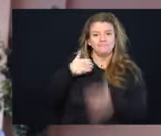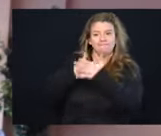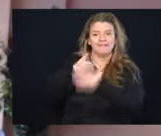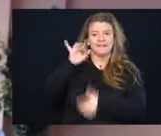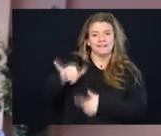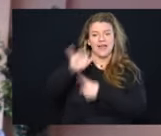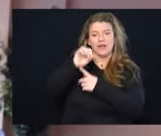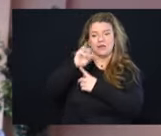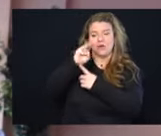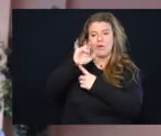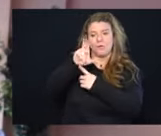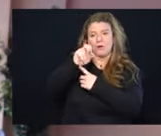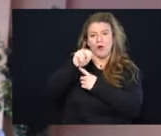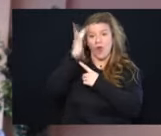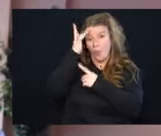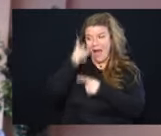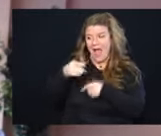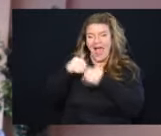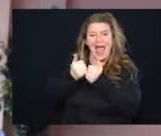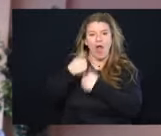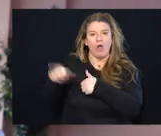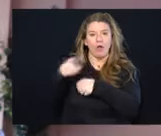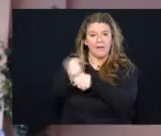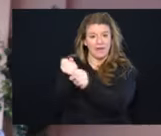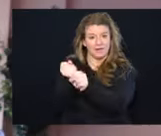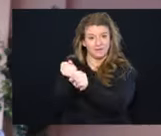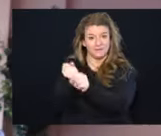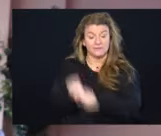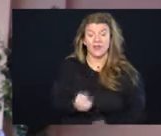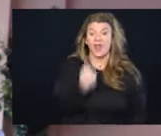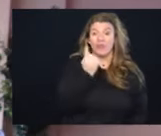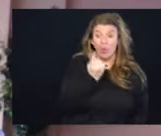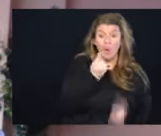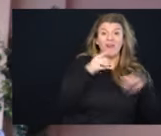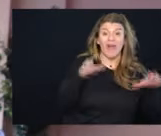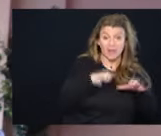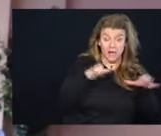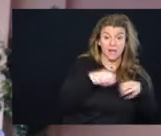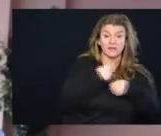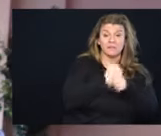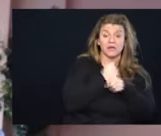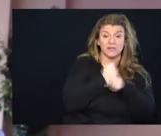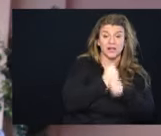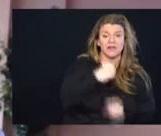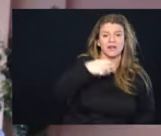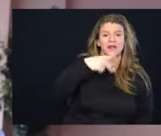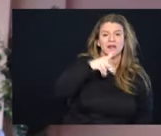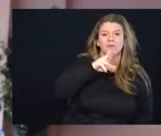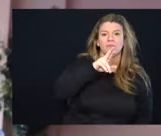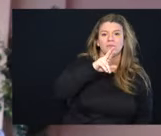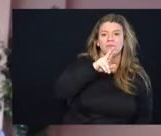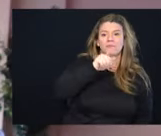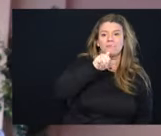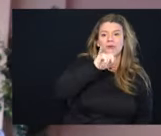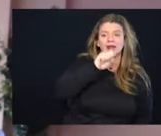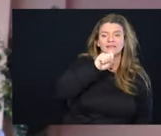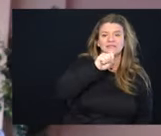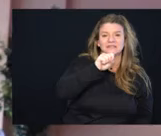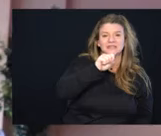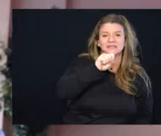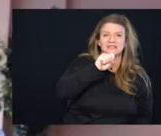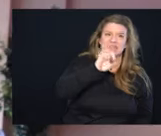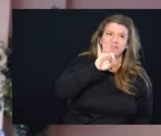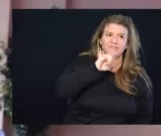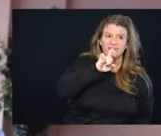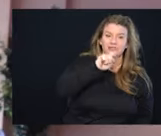mutations in the spike proteins. The one antibody that does is produced by GlaxoSmithKline is called Citrovimab. And